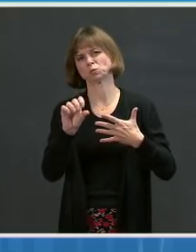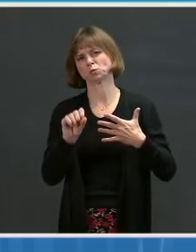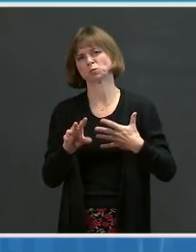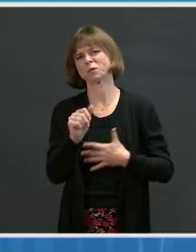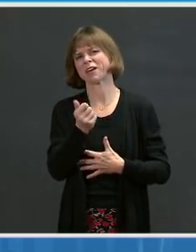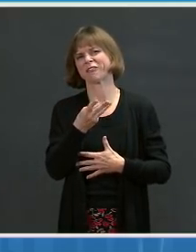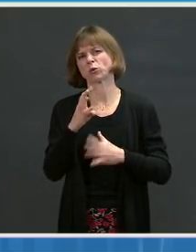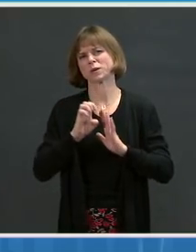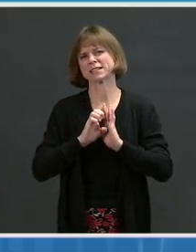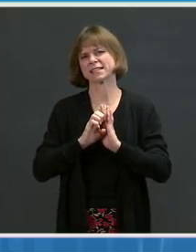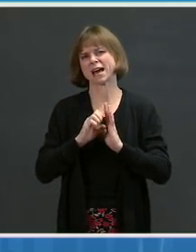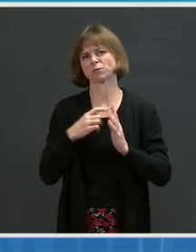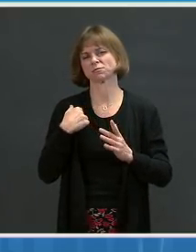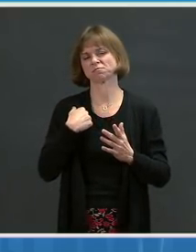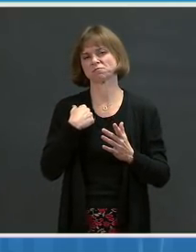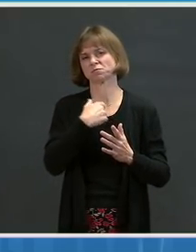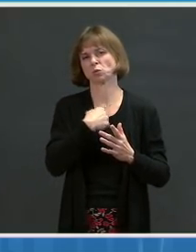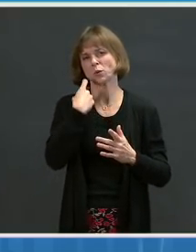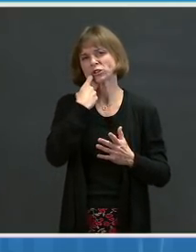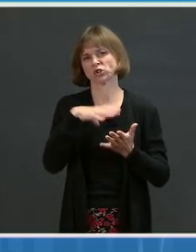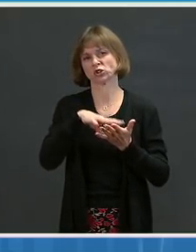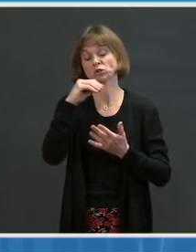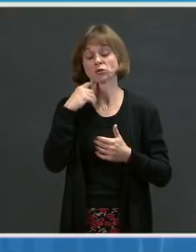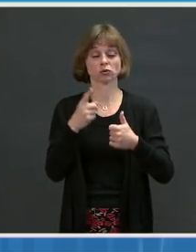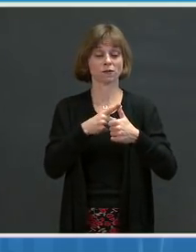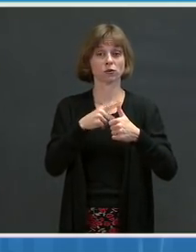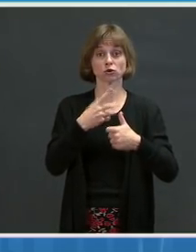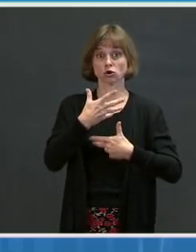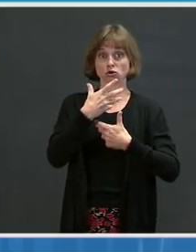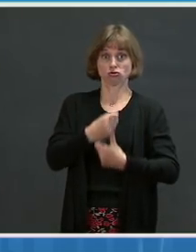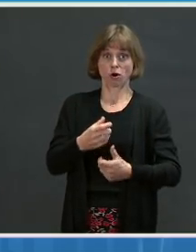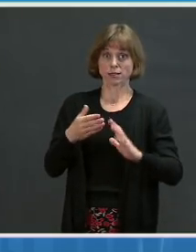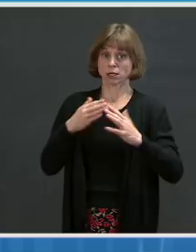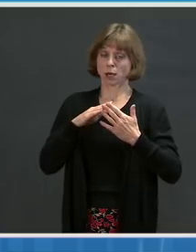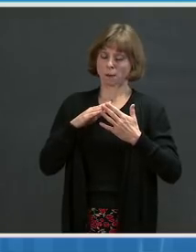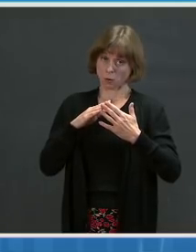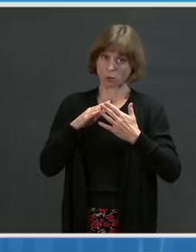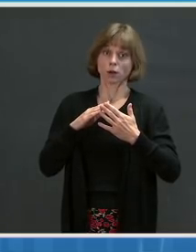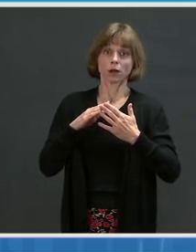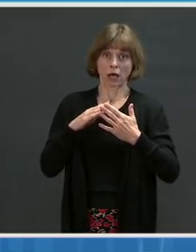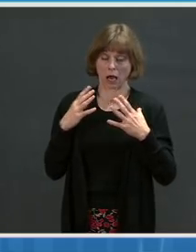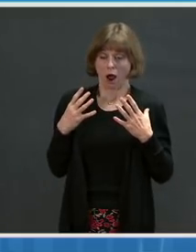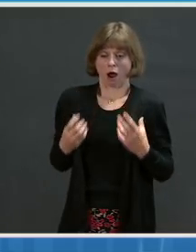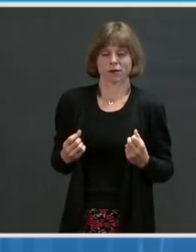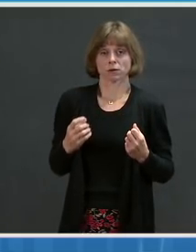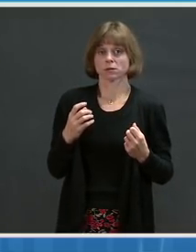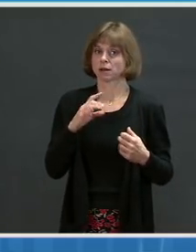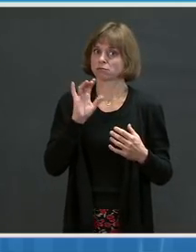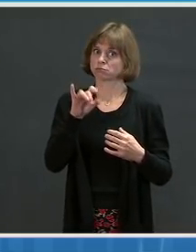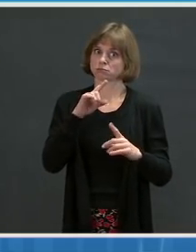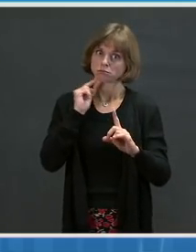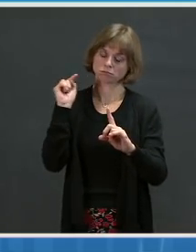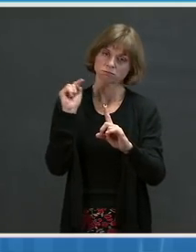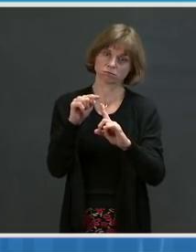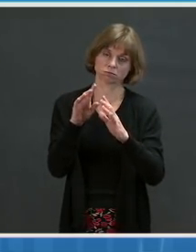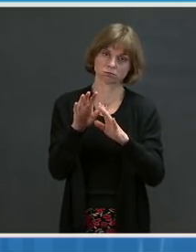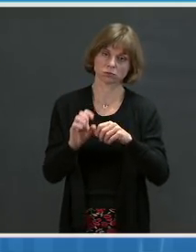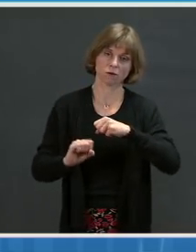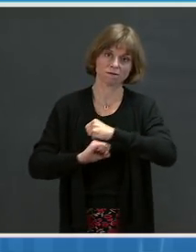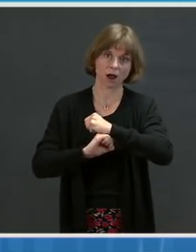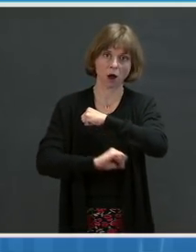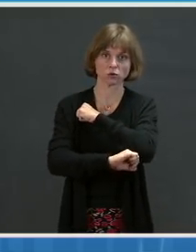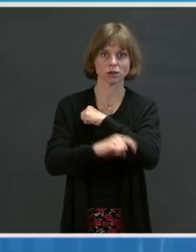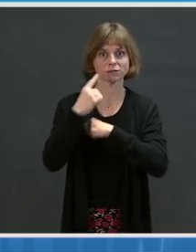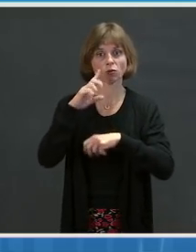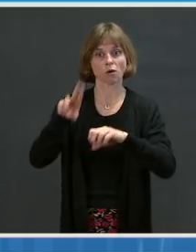days. First, trust and community confidence are cornerstones of our national vaccine efforts. Trusted voices are